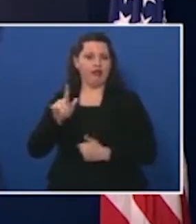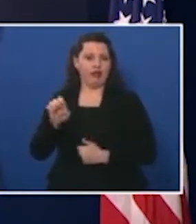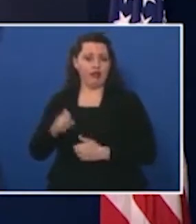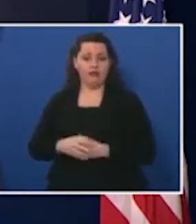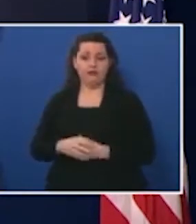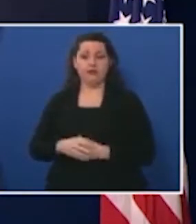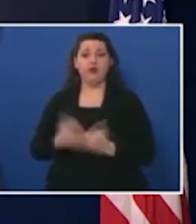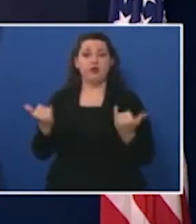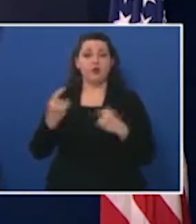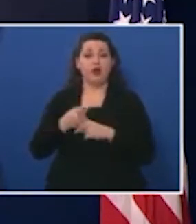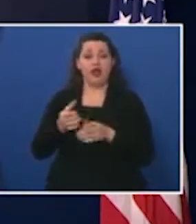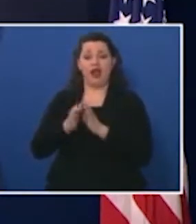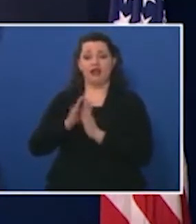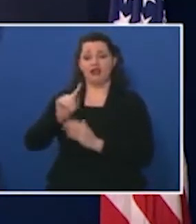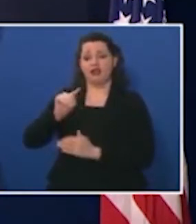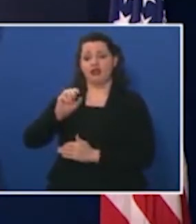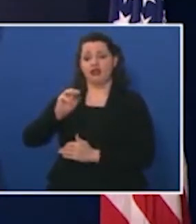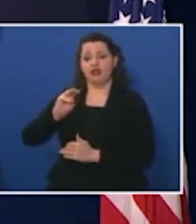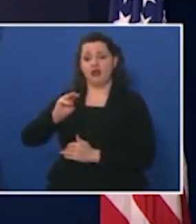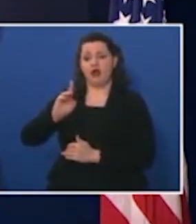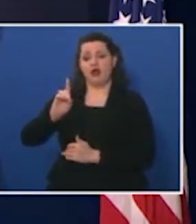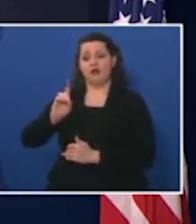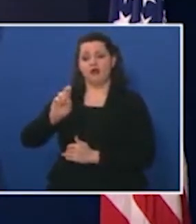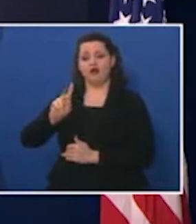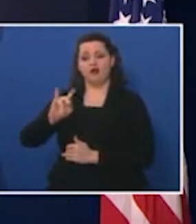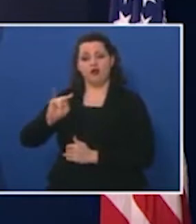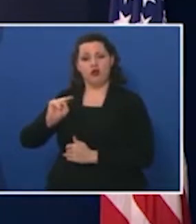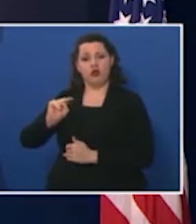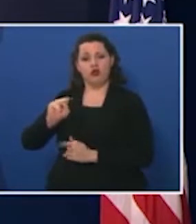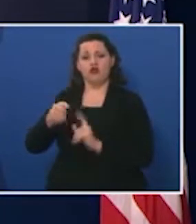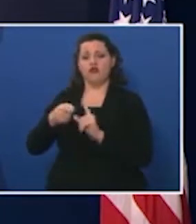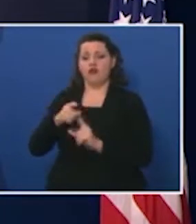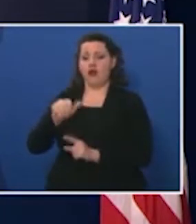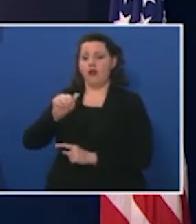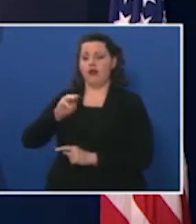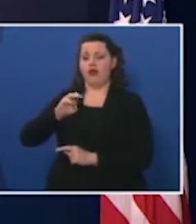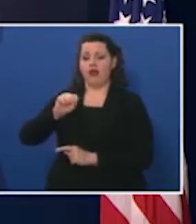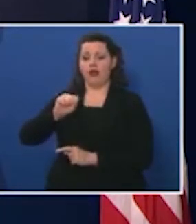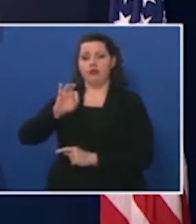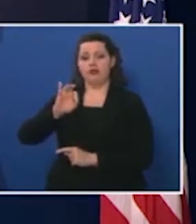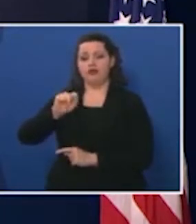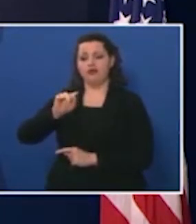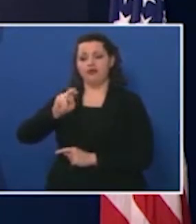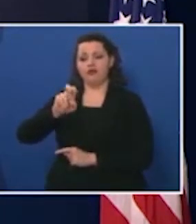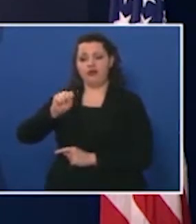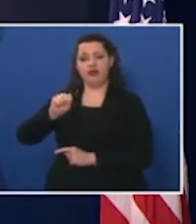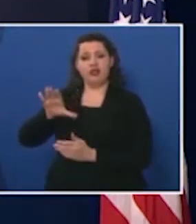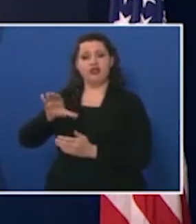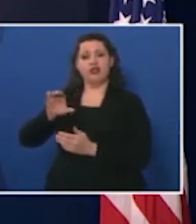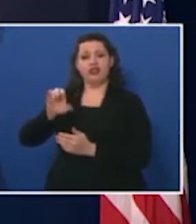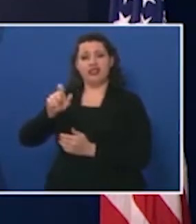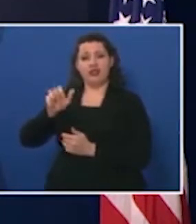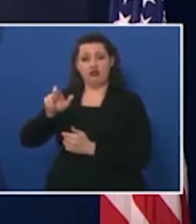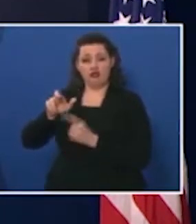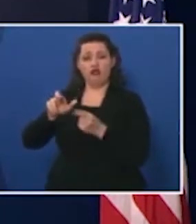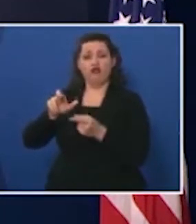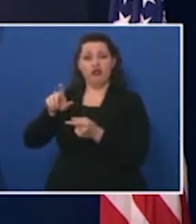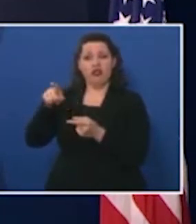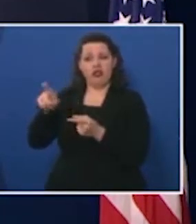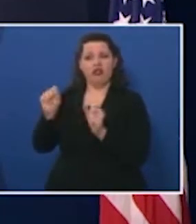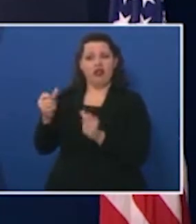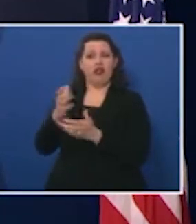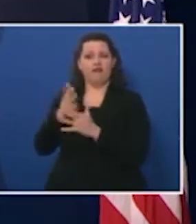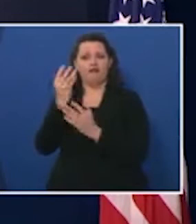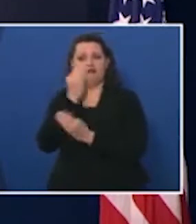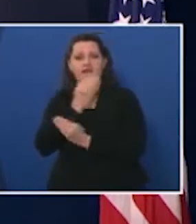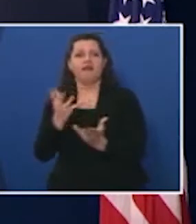Tom Durkin from Ames Fitness Center to share what getting back to business has been like for his gym and the creative things